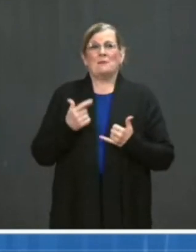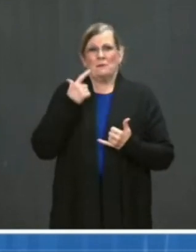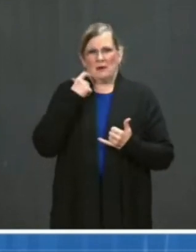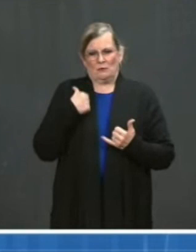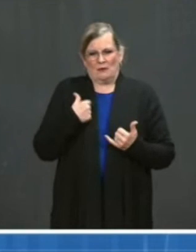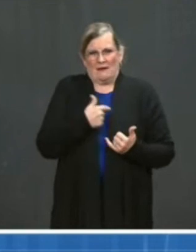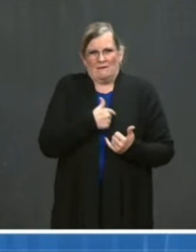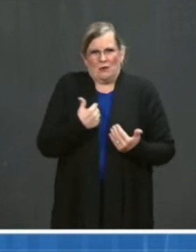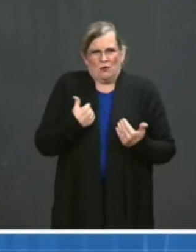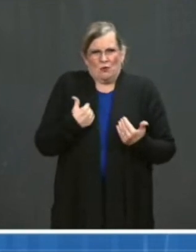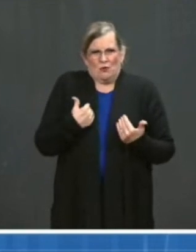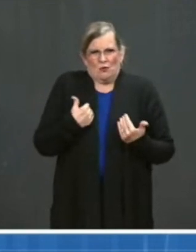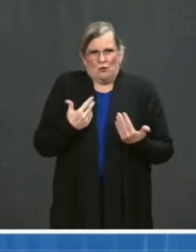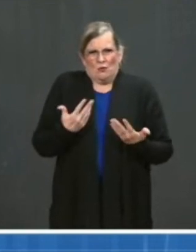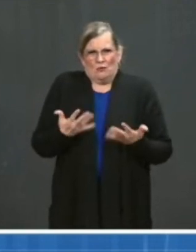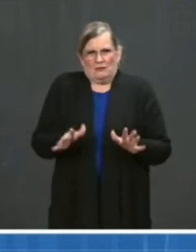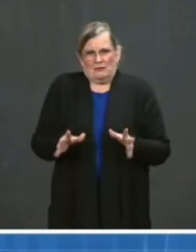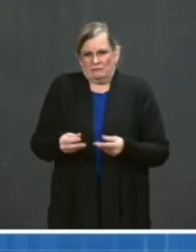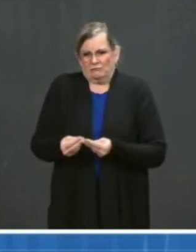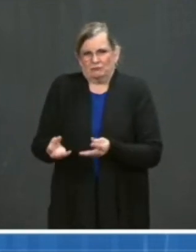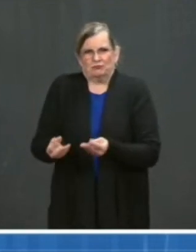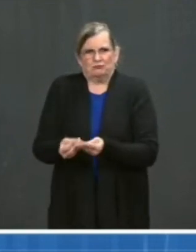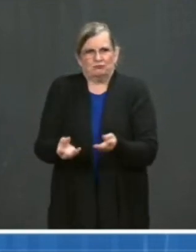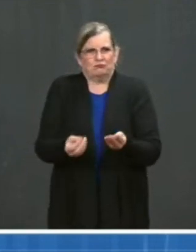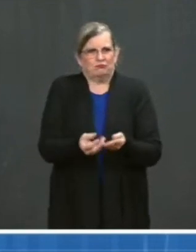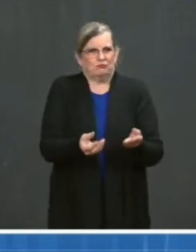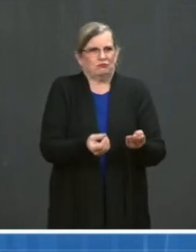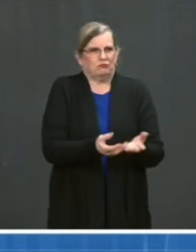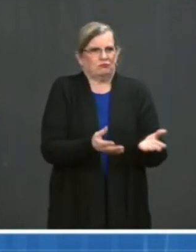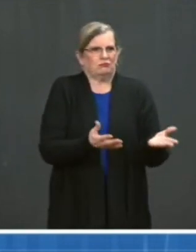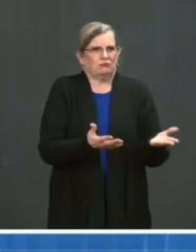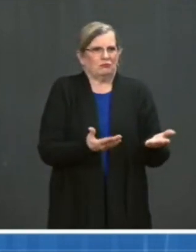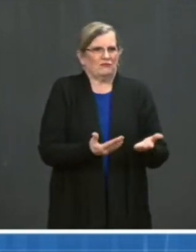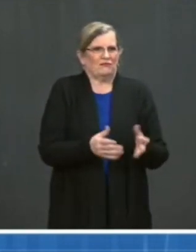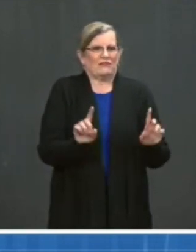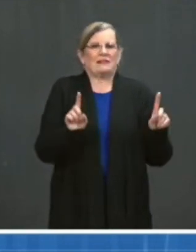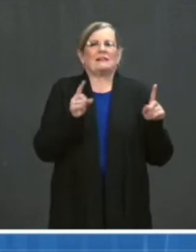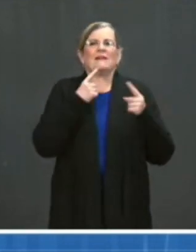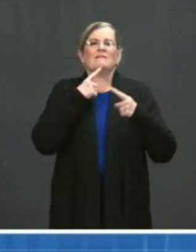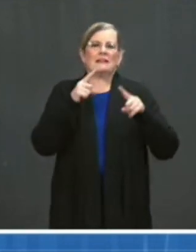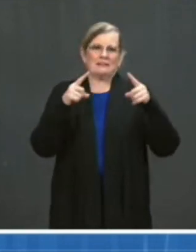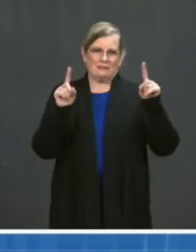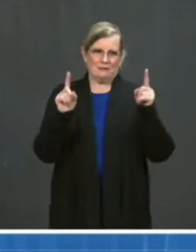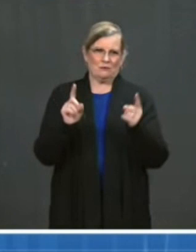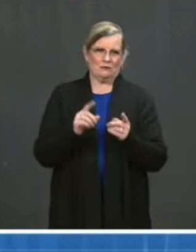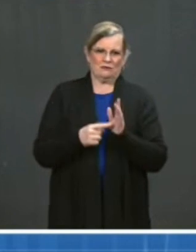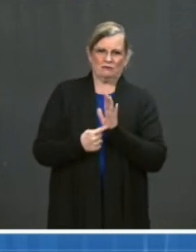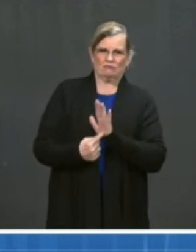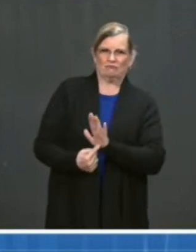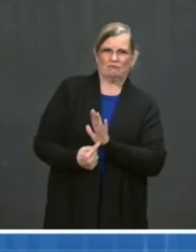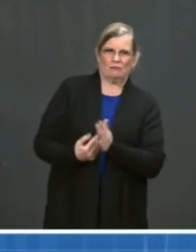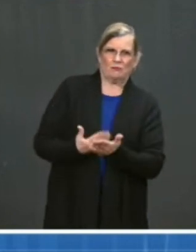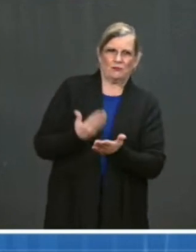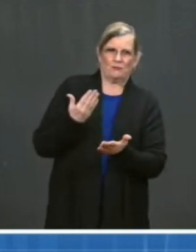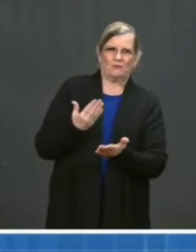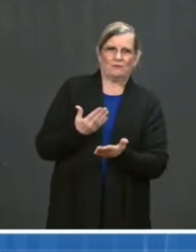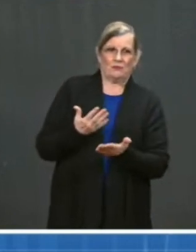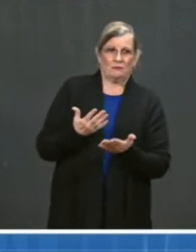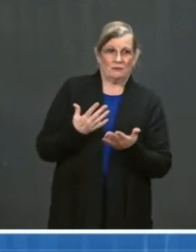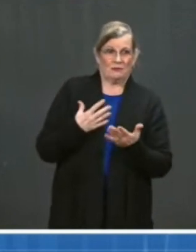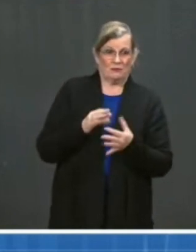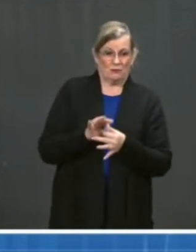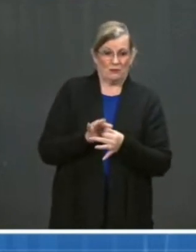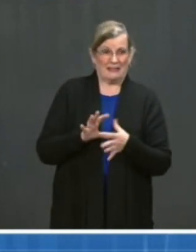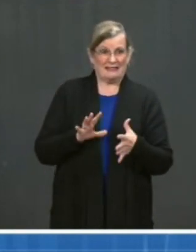documenting the real-world effectiveness of COVID-19 vaccines. So today, we are releasing an update to our guidance